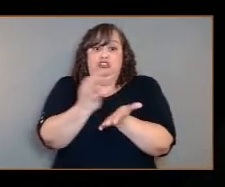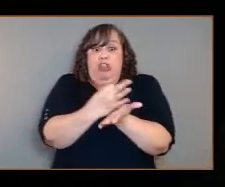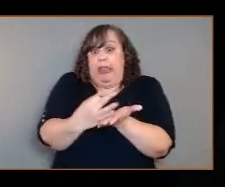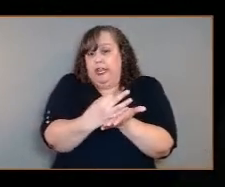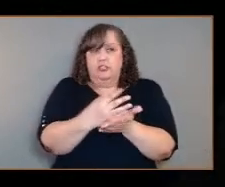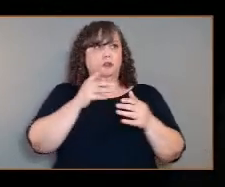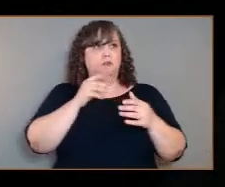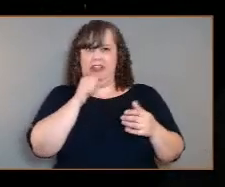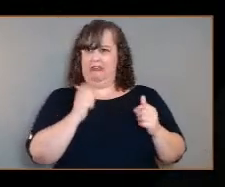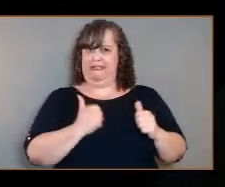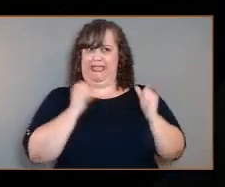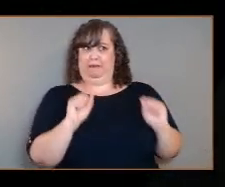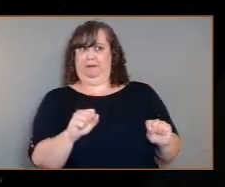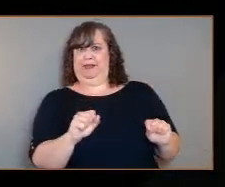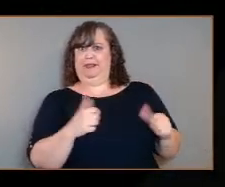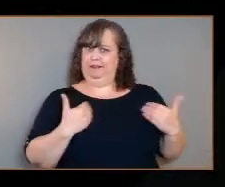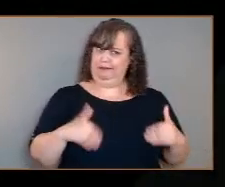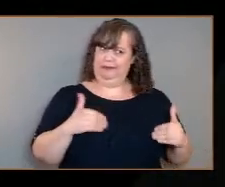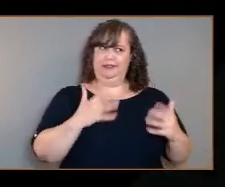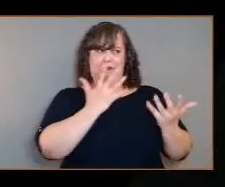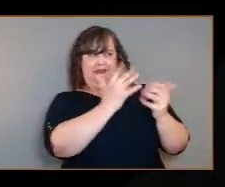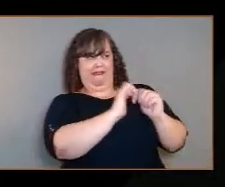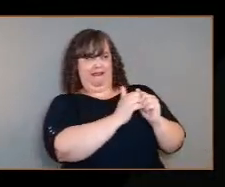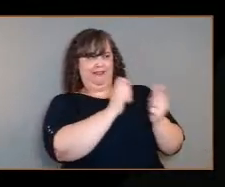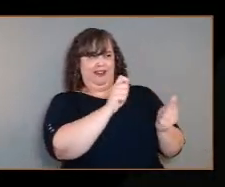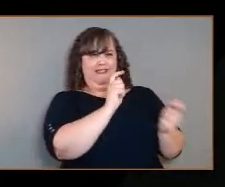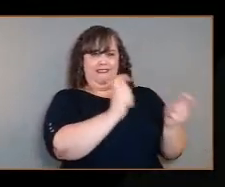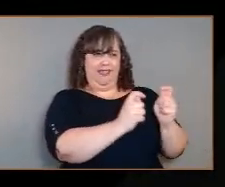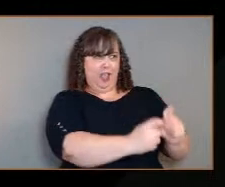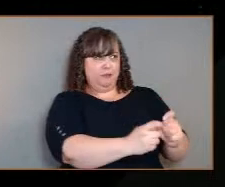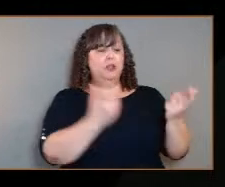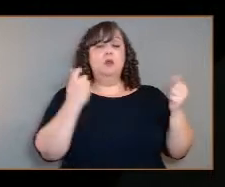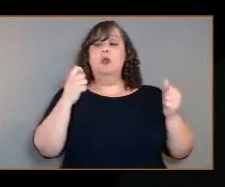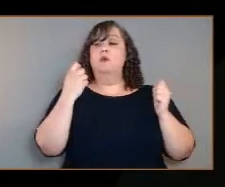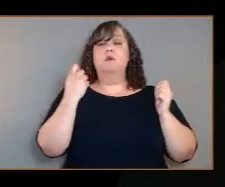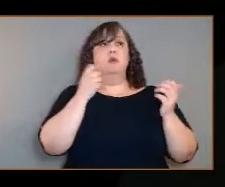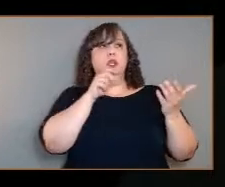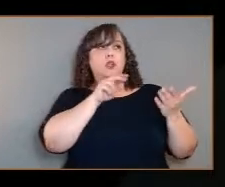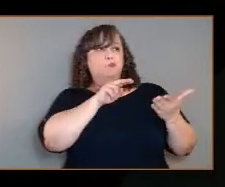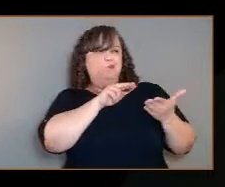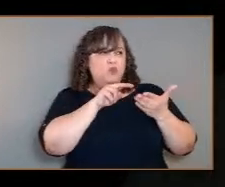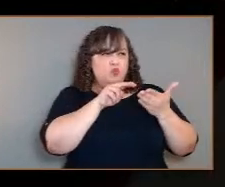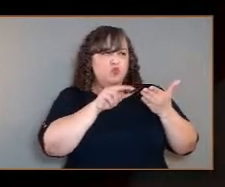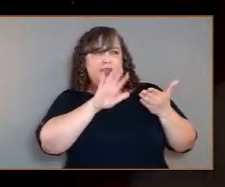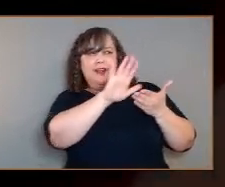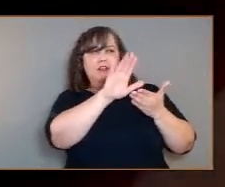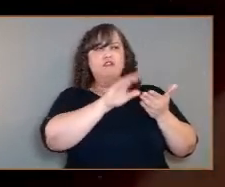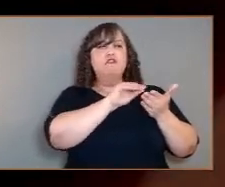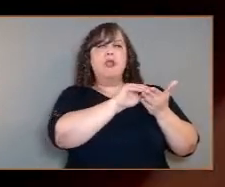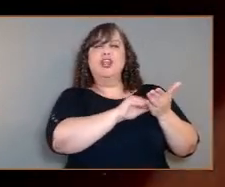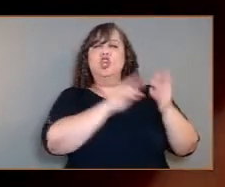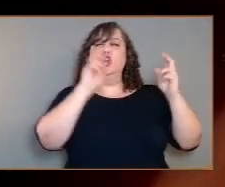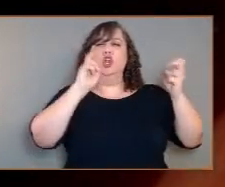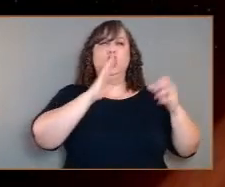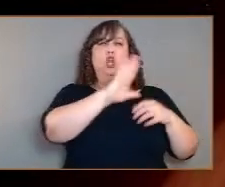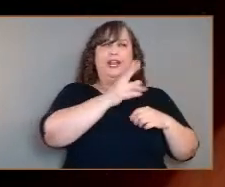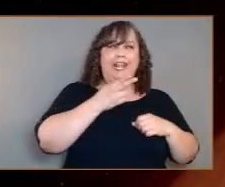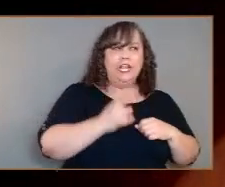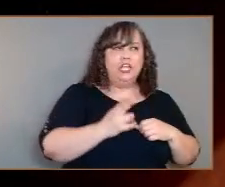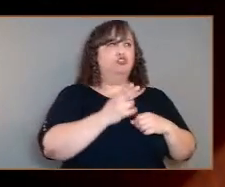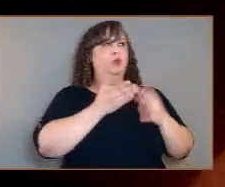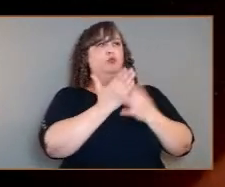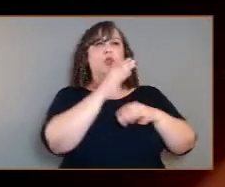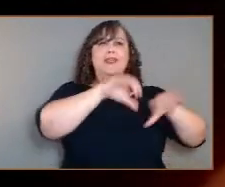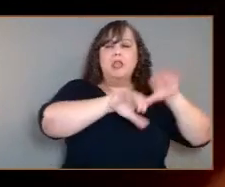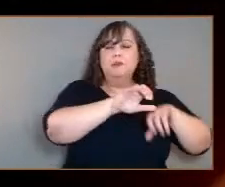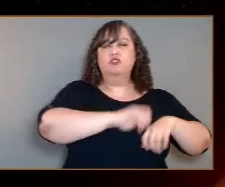because that's part of our own destiny, perhaps. And reading Venus' record book through chemistry, through landscapes, through global studies like Veritas